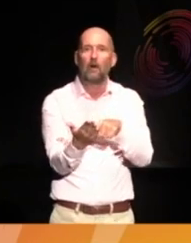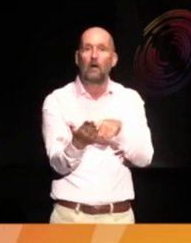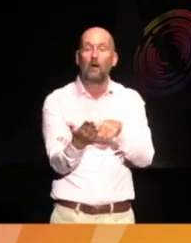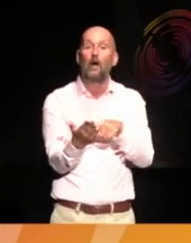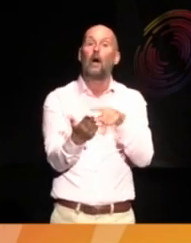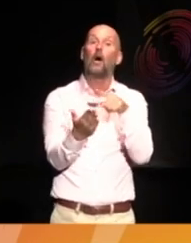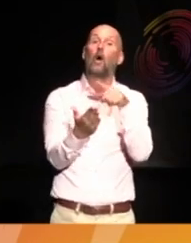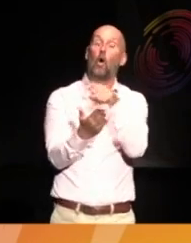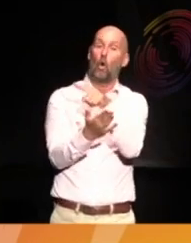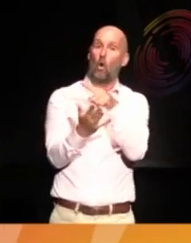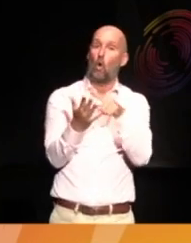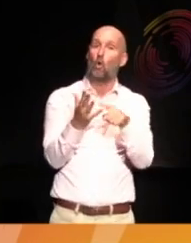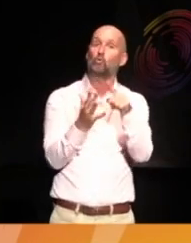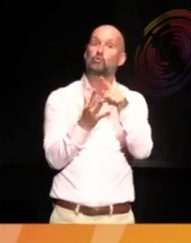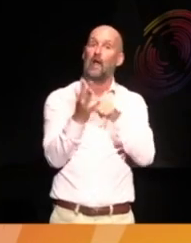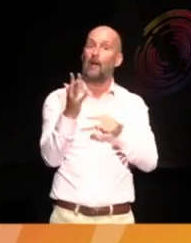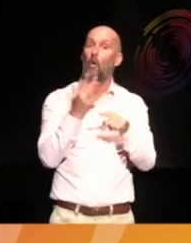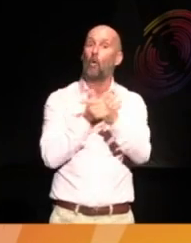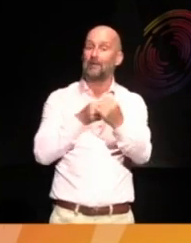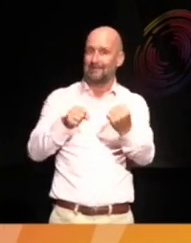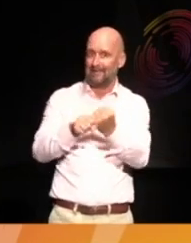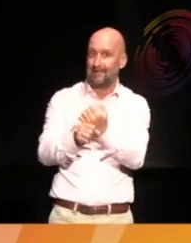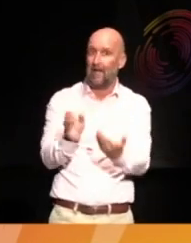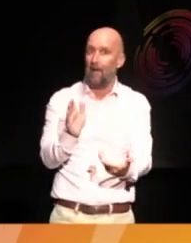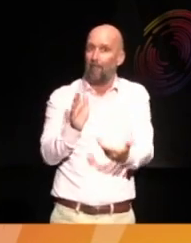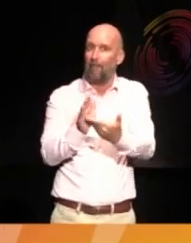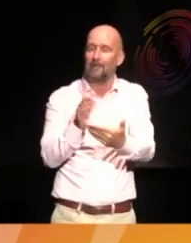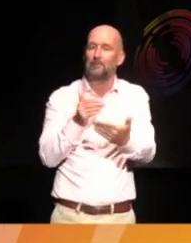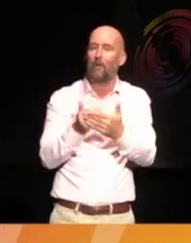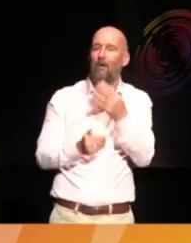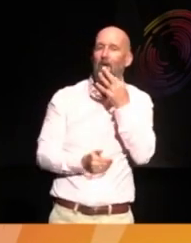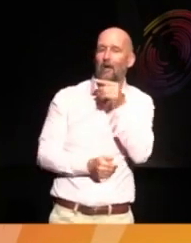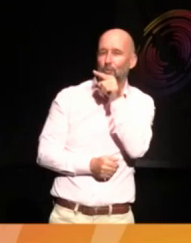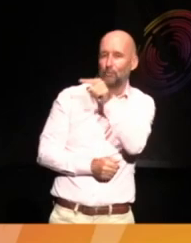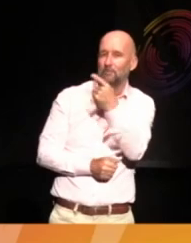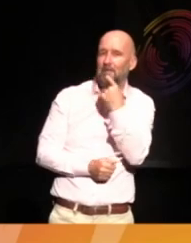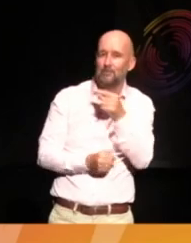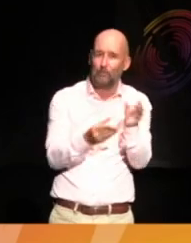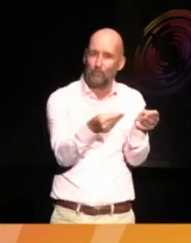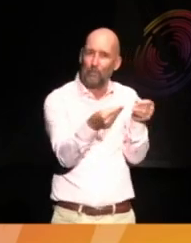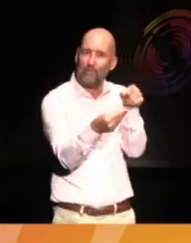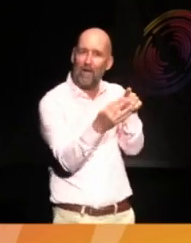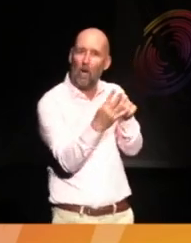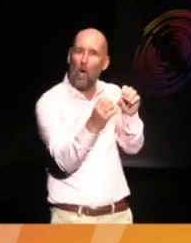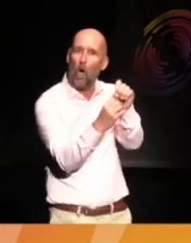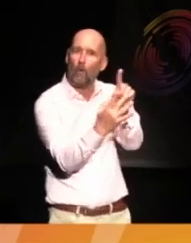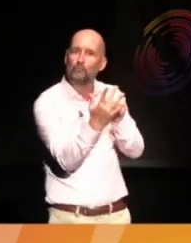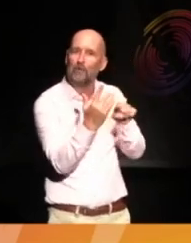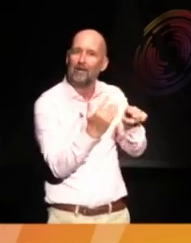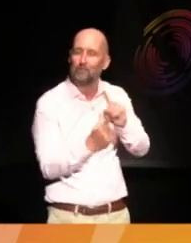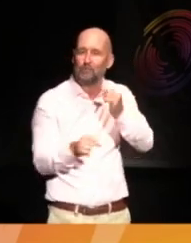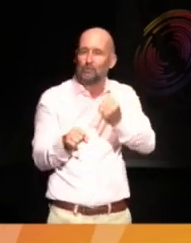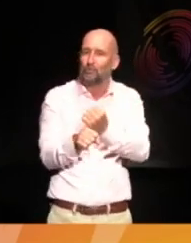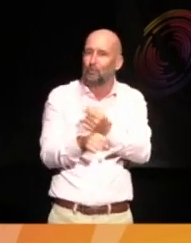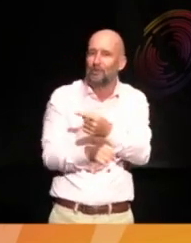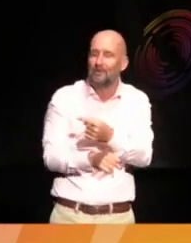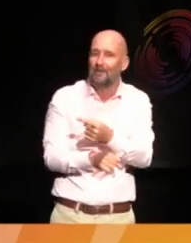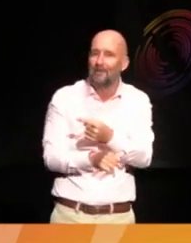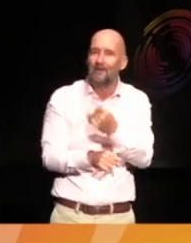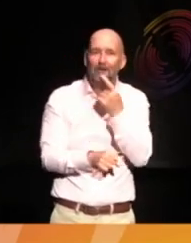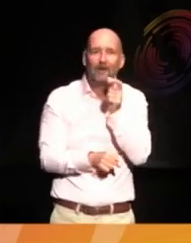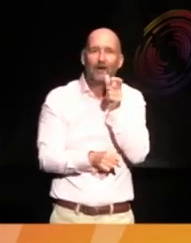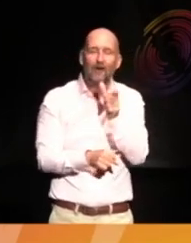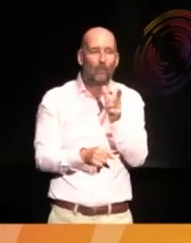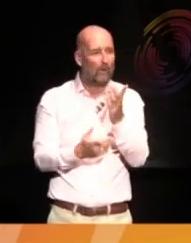that, but he did more. So, Njabo, what did you say you would do with that object? Because you mentioned the phrase